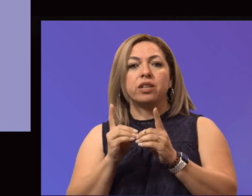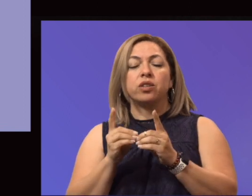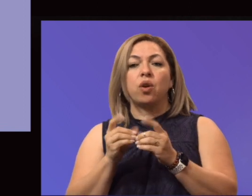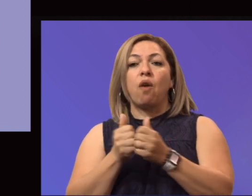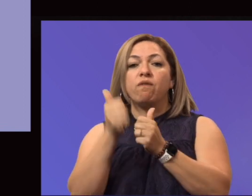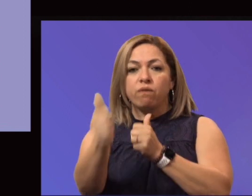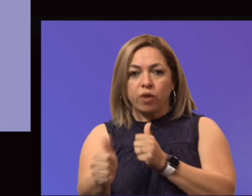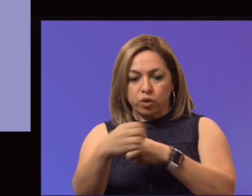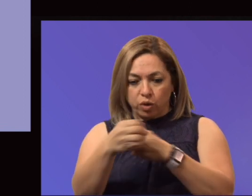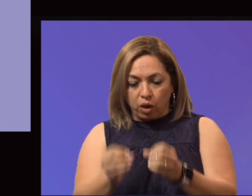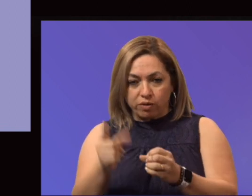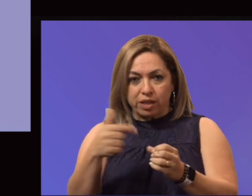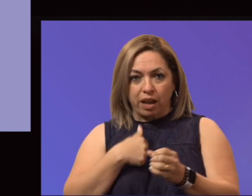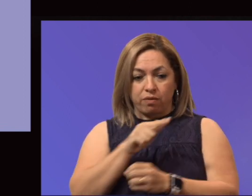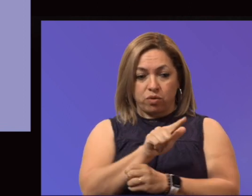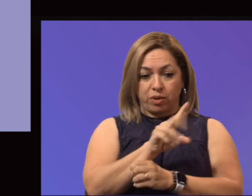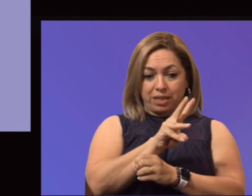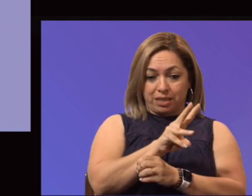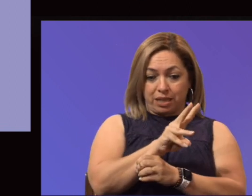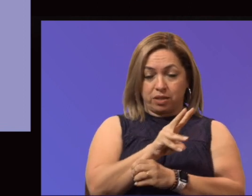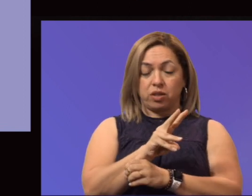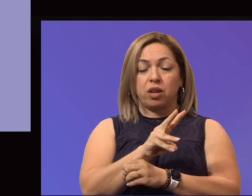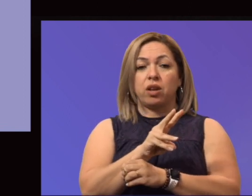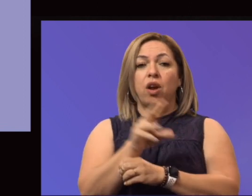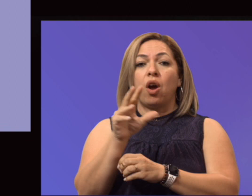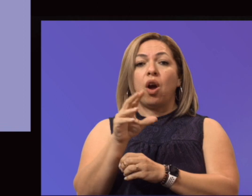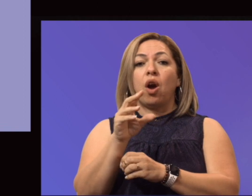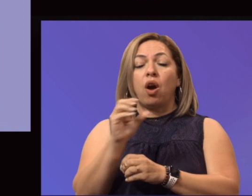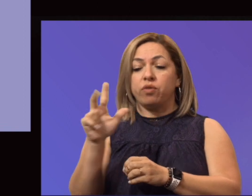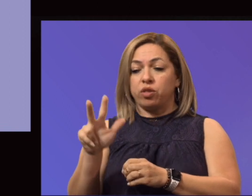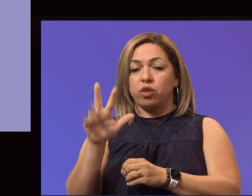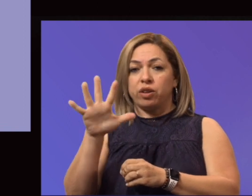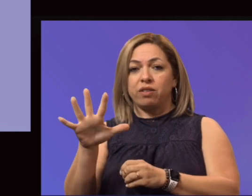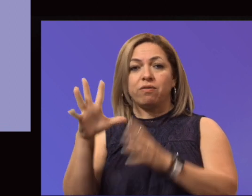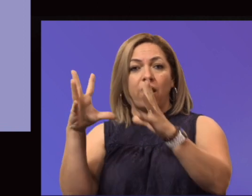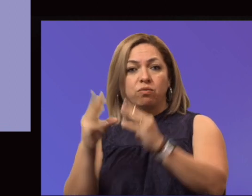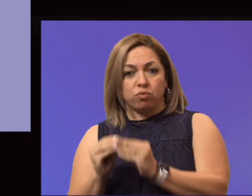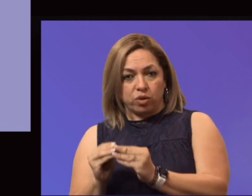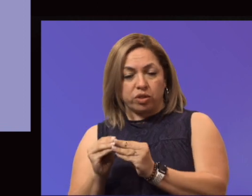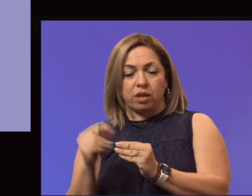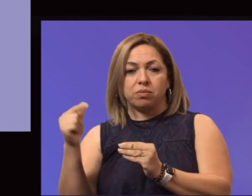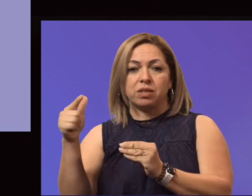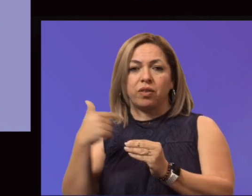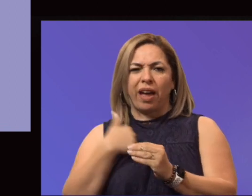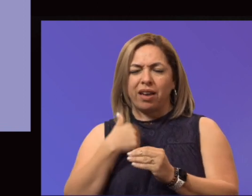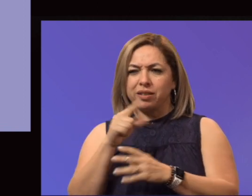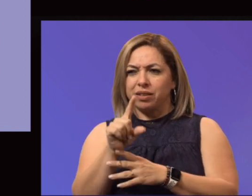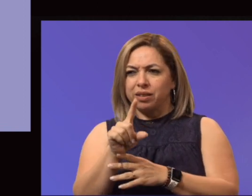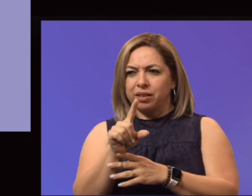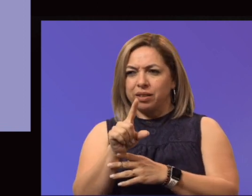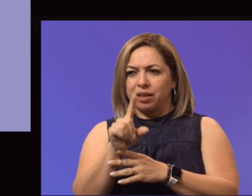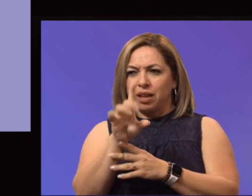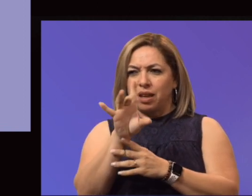26 of the 35 virtual orientation sessions, which have capacity of 80 to 100 students. They'll continue